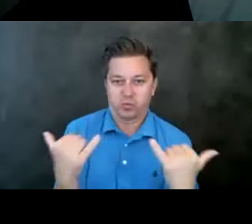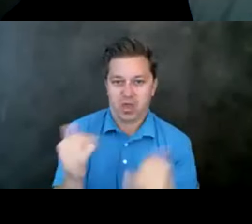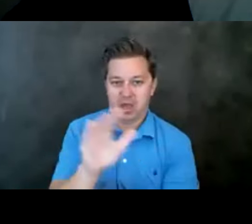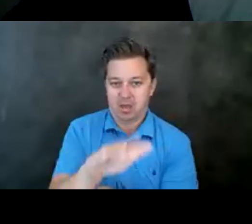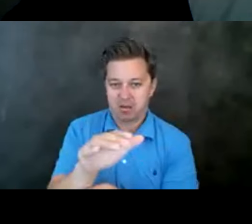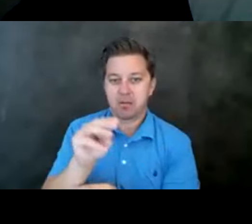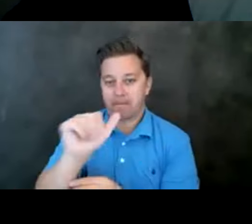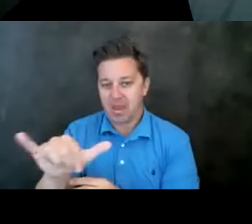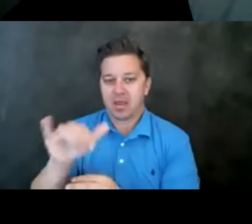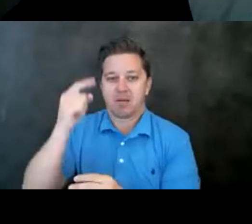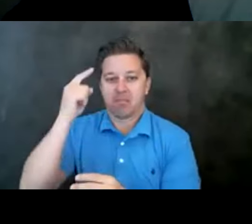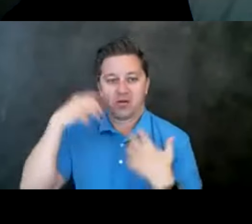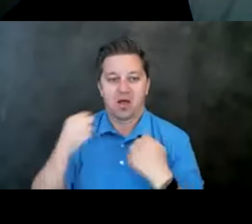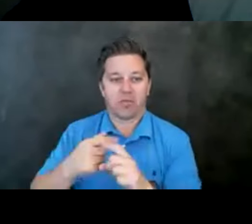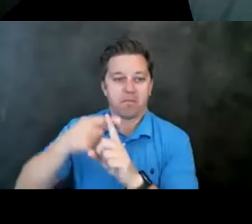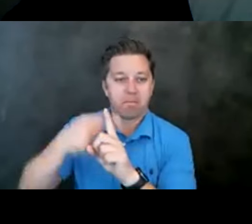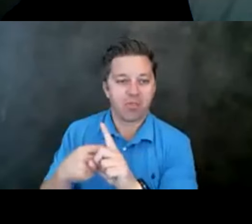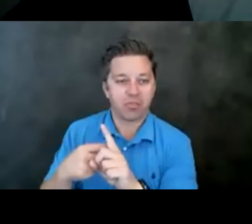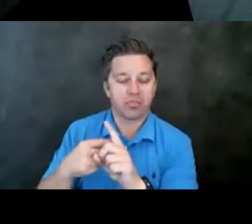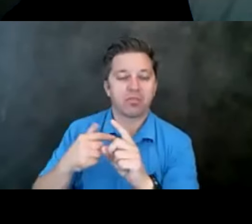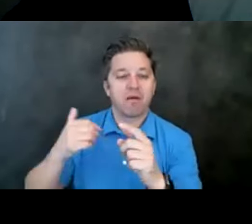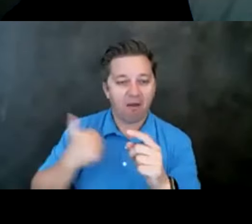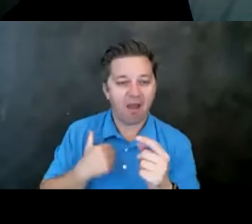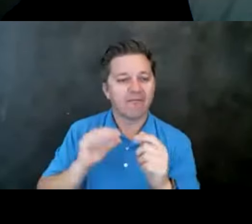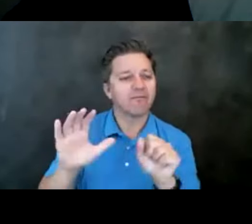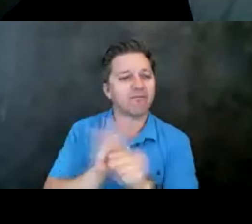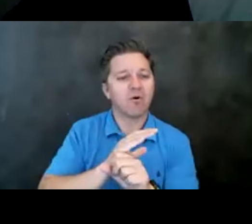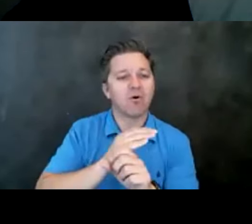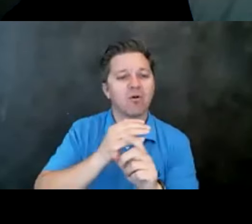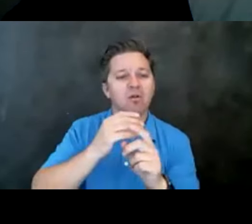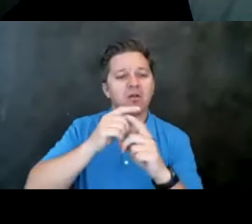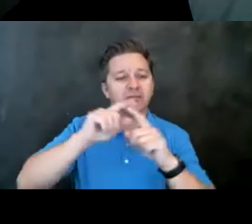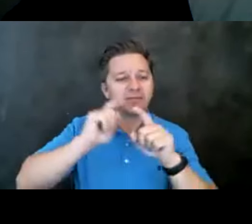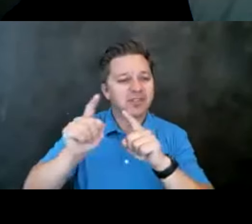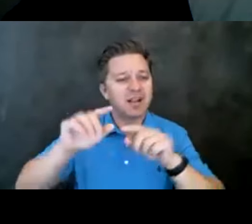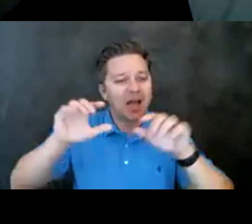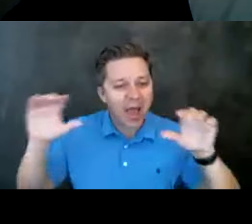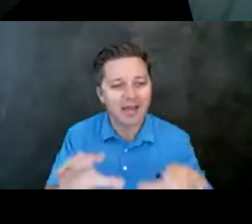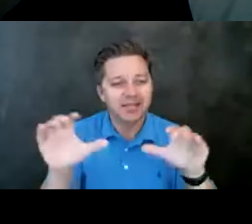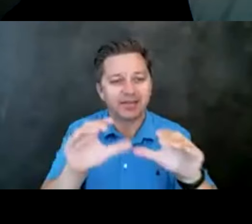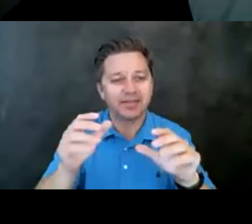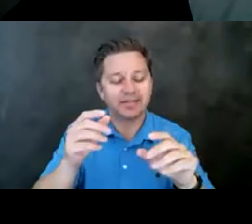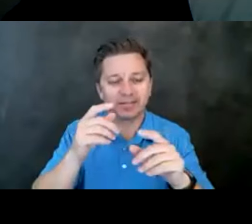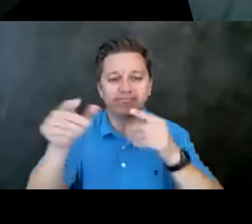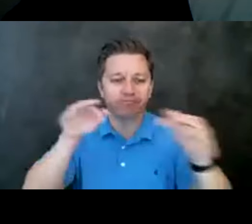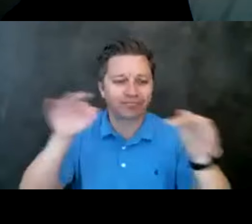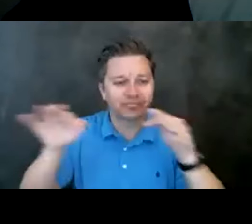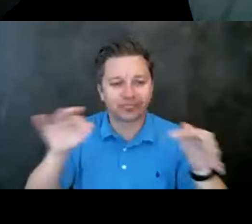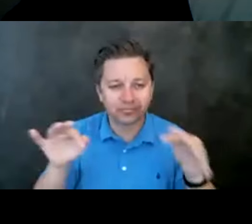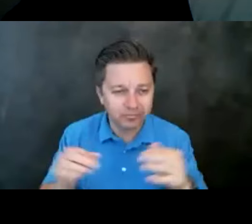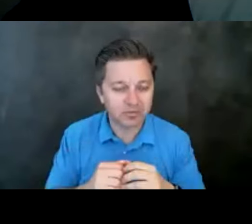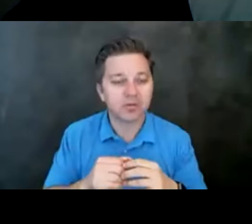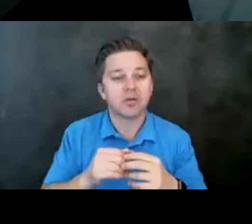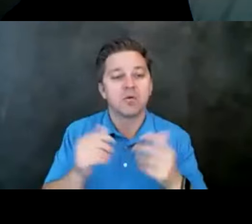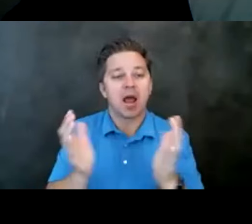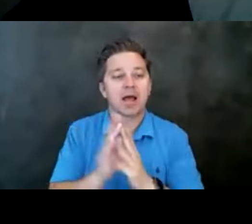health month. We have a calendar of activities along with a guide that describes more activities that we're asking people to